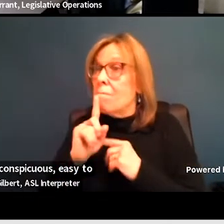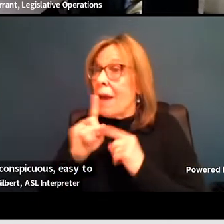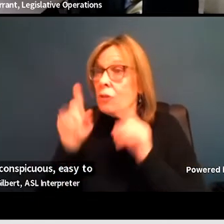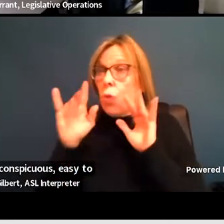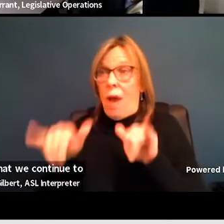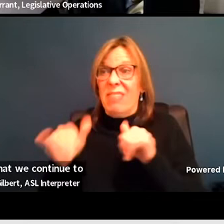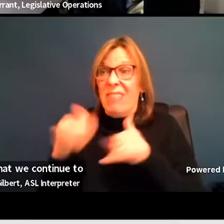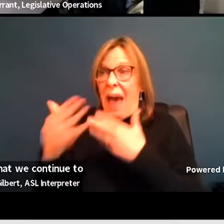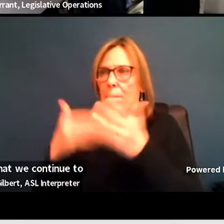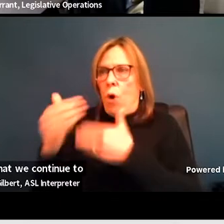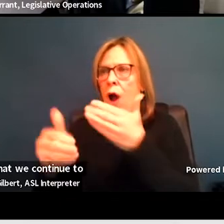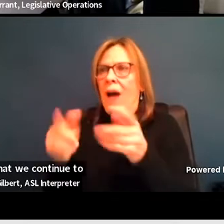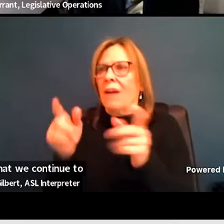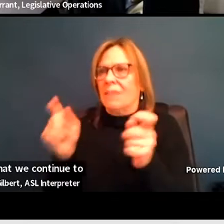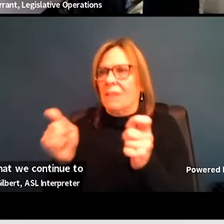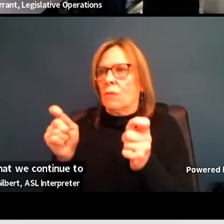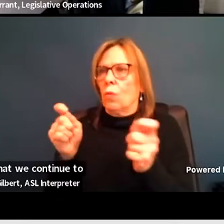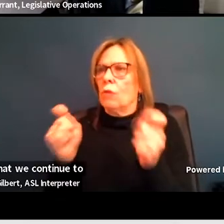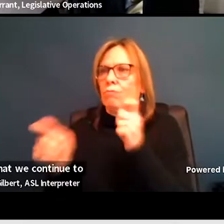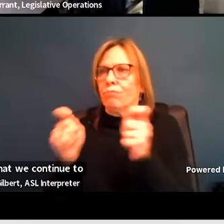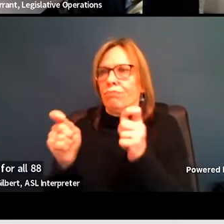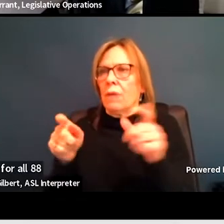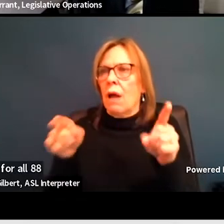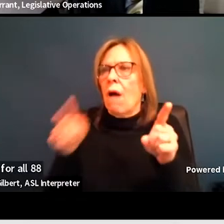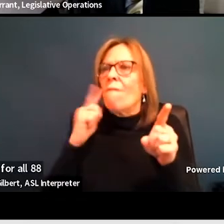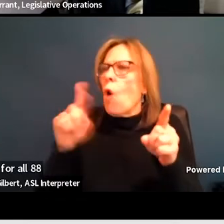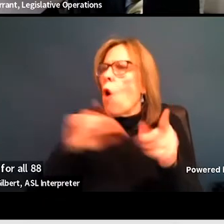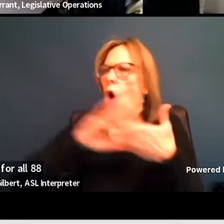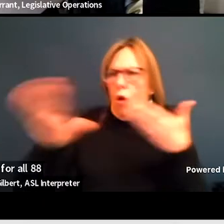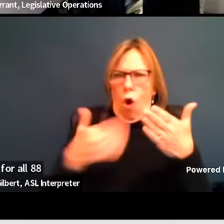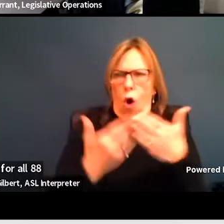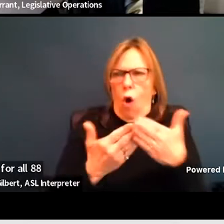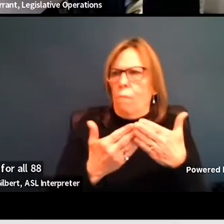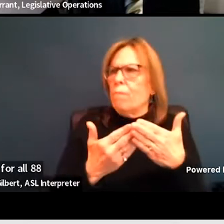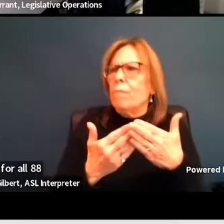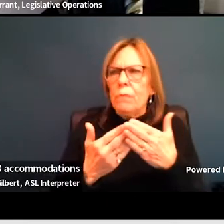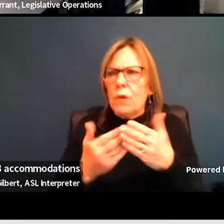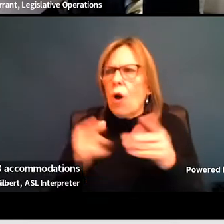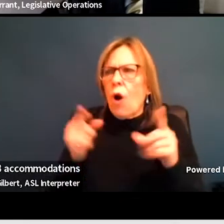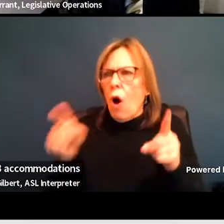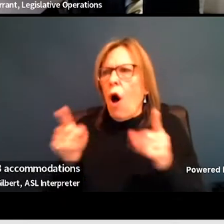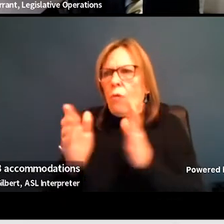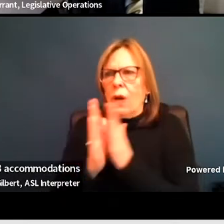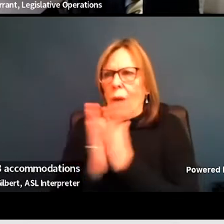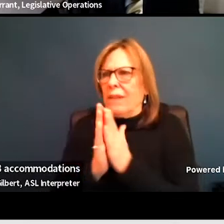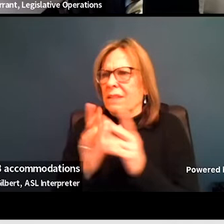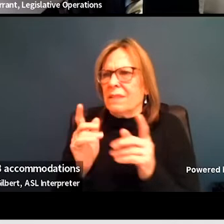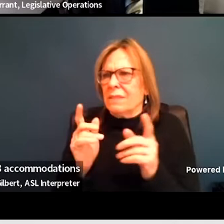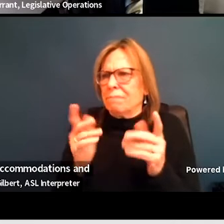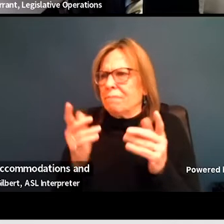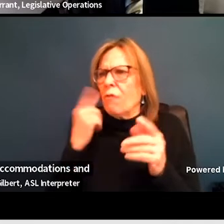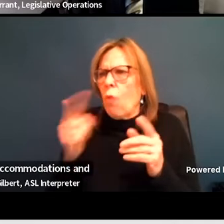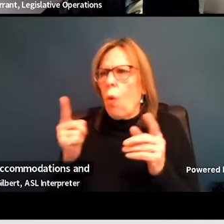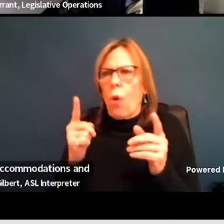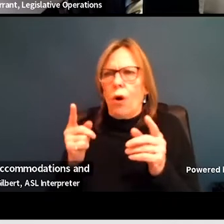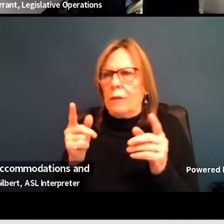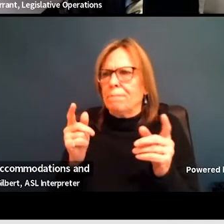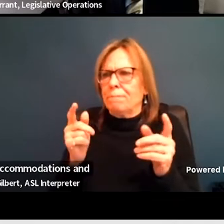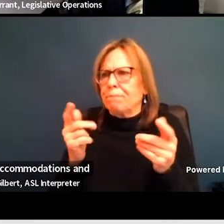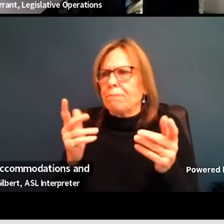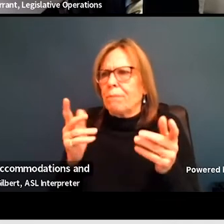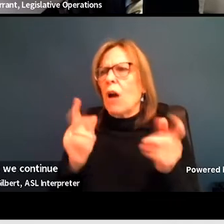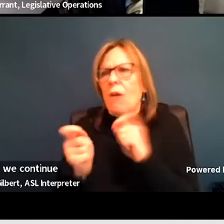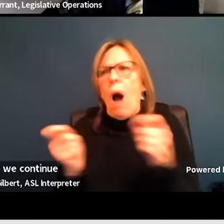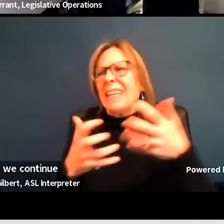process for all ADA accommodations, uh, and translation, uh, processes, uh, that, that we, uh, continue to learn about